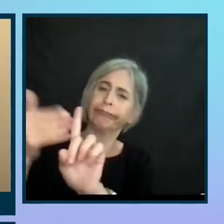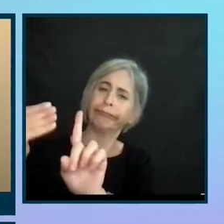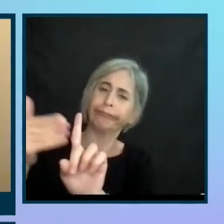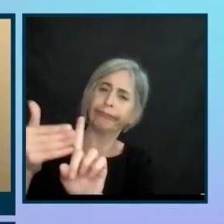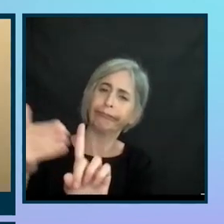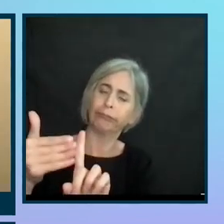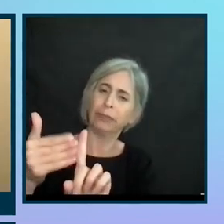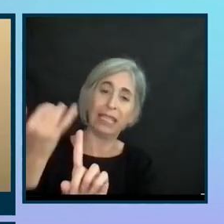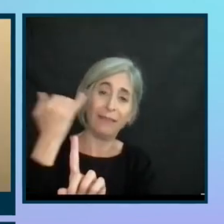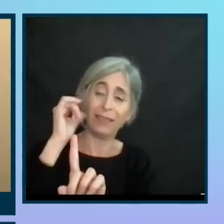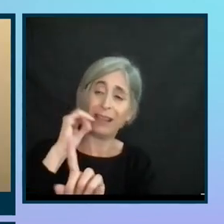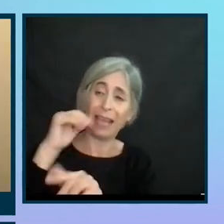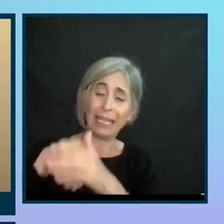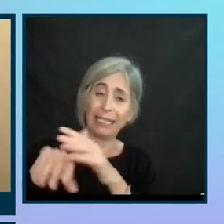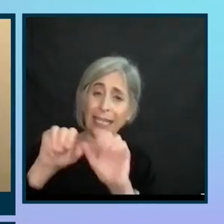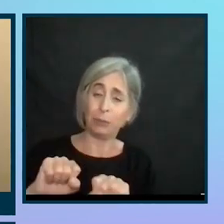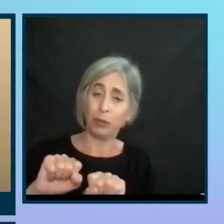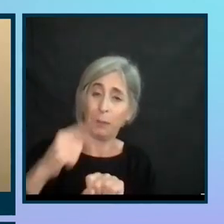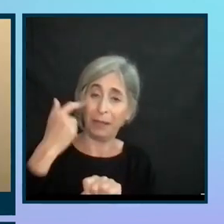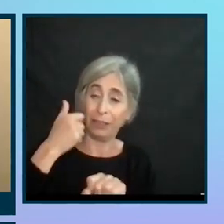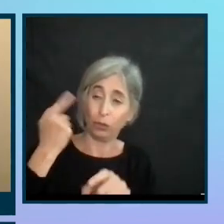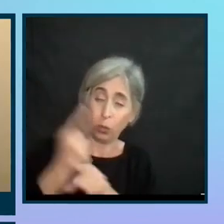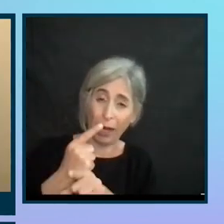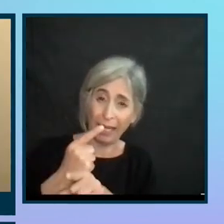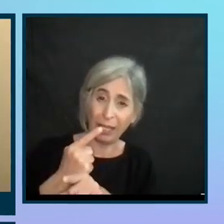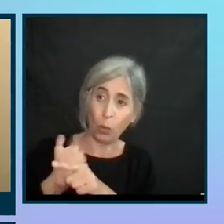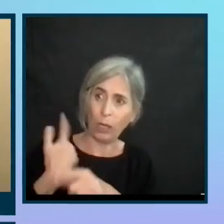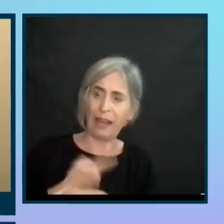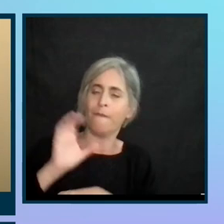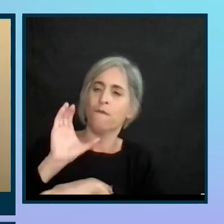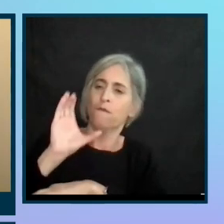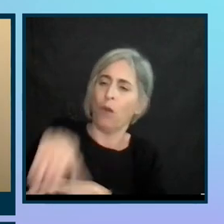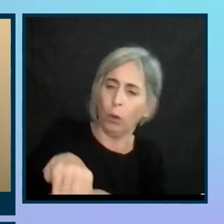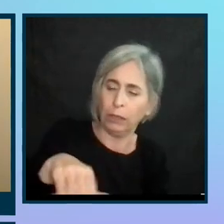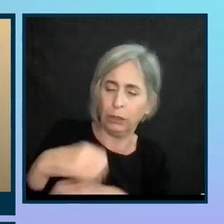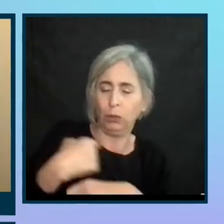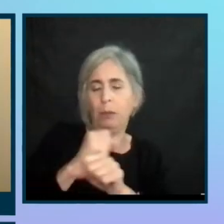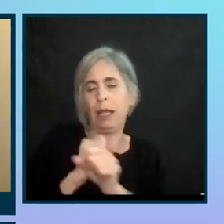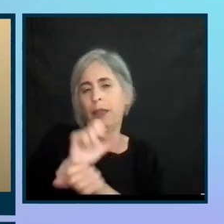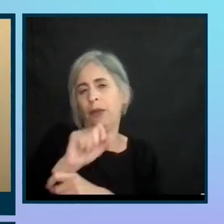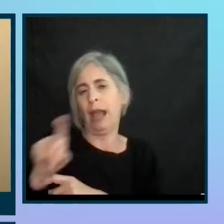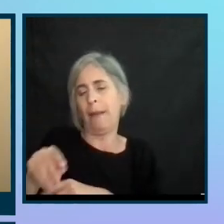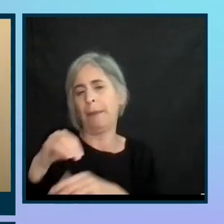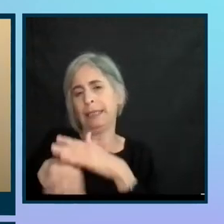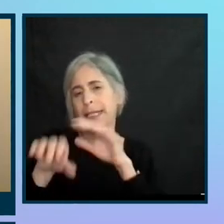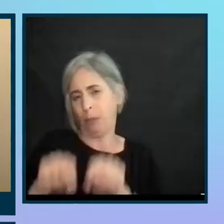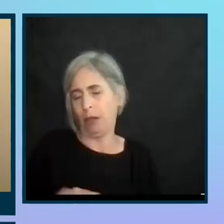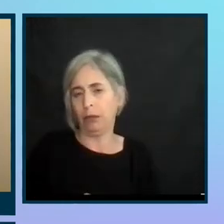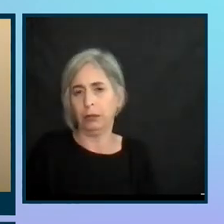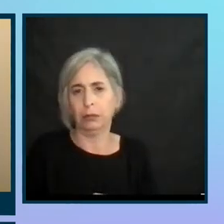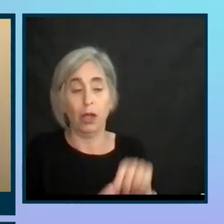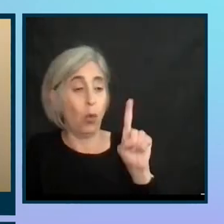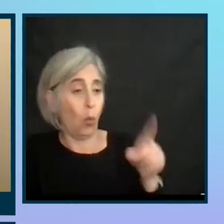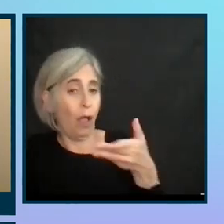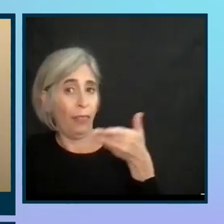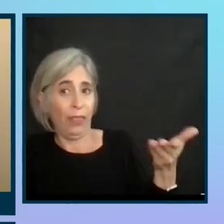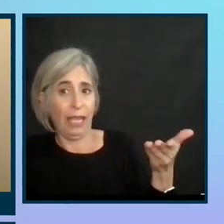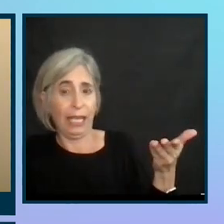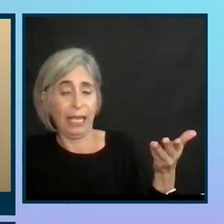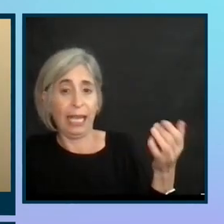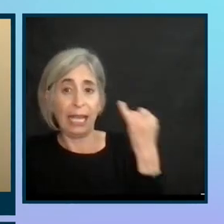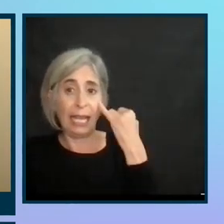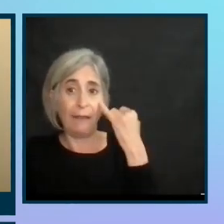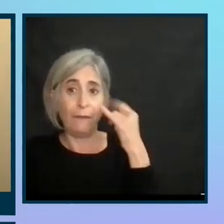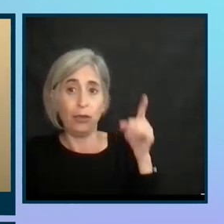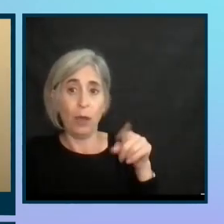accessible because it's the right thing to do. Hopefully, we can force them to make their app accessible. And one thing, if you have leagues that